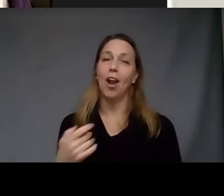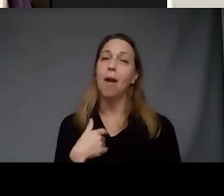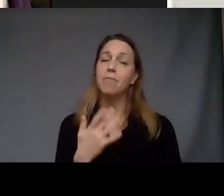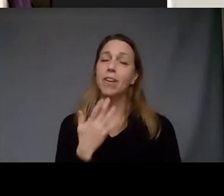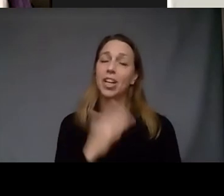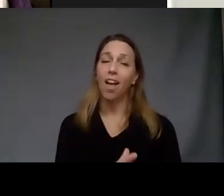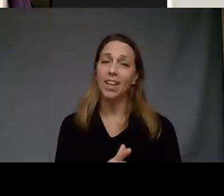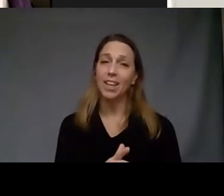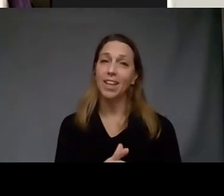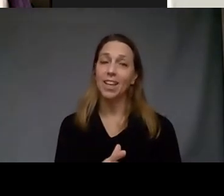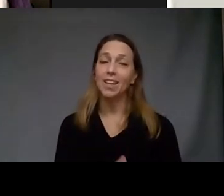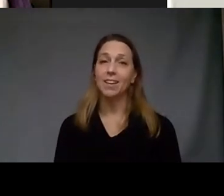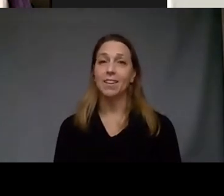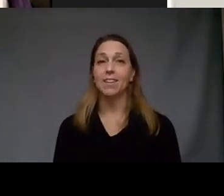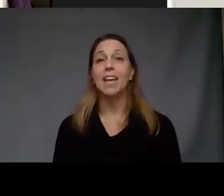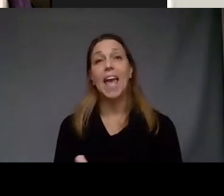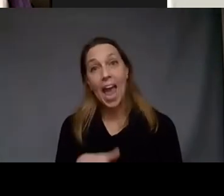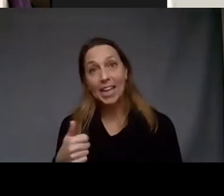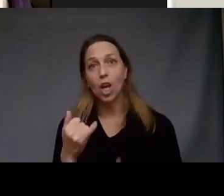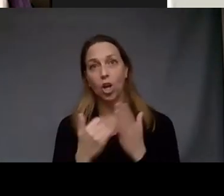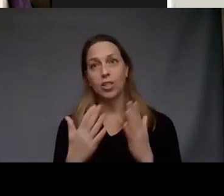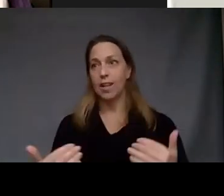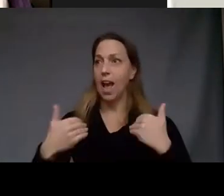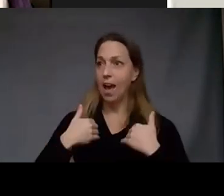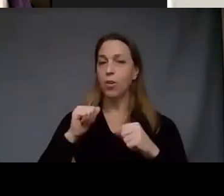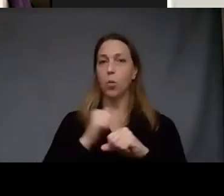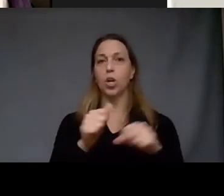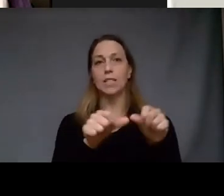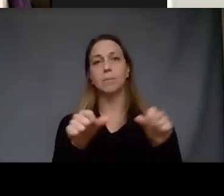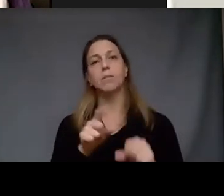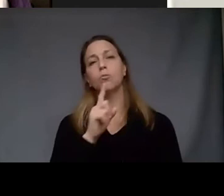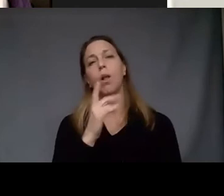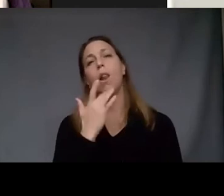to have that any artist that has a workspace is a lucky human human thing